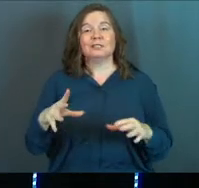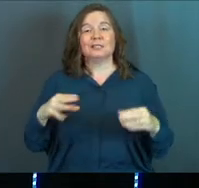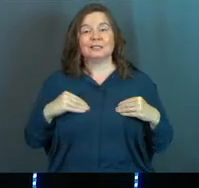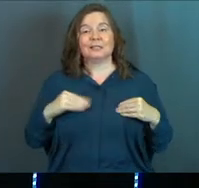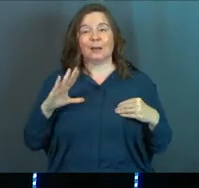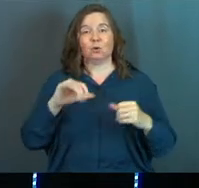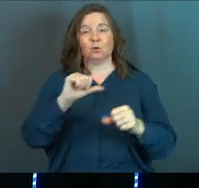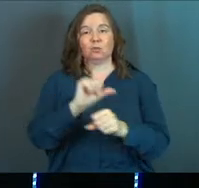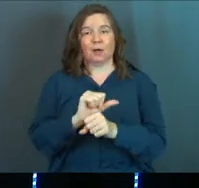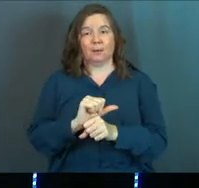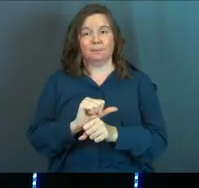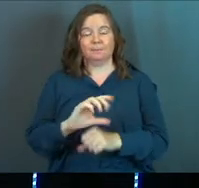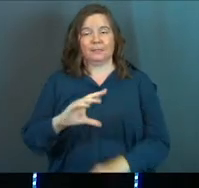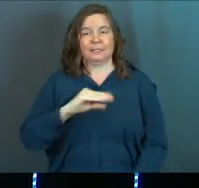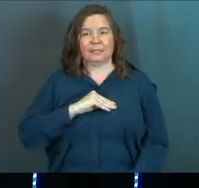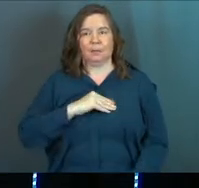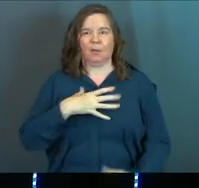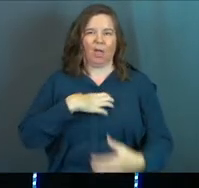accept your job.